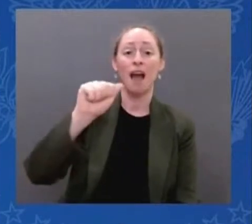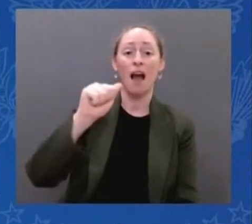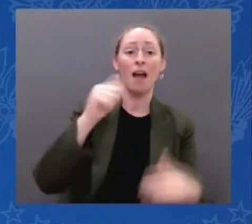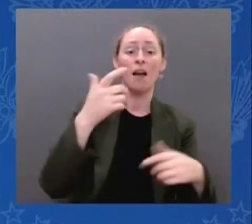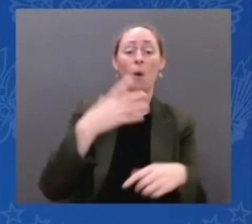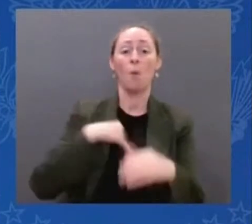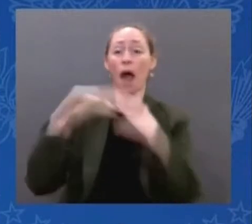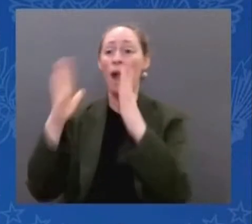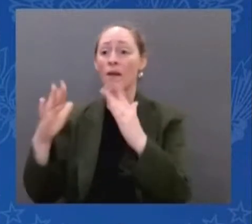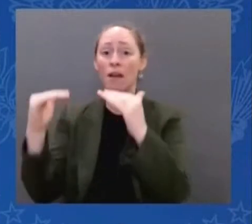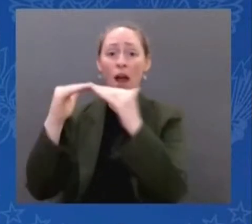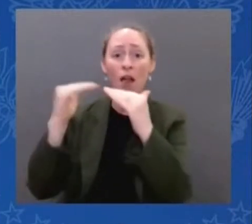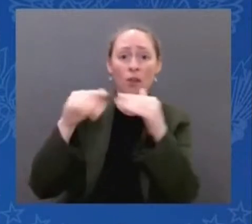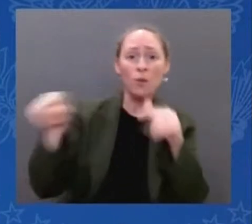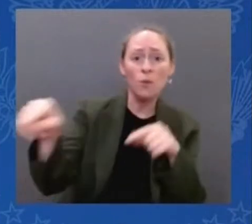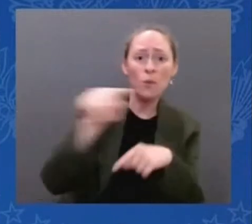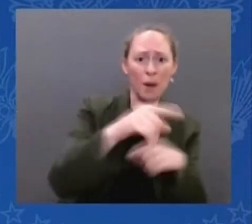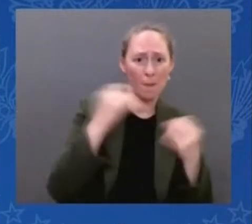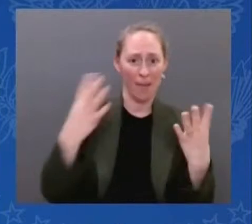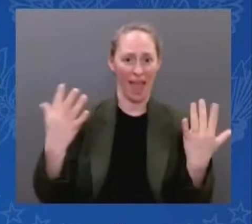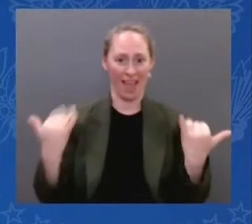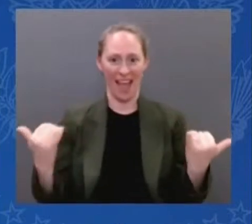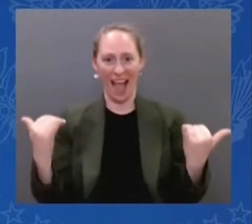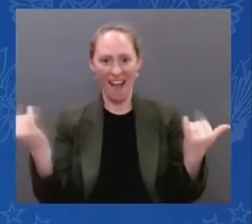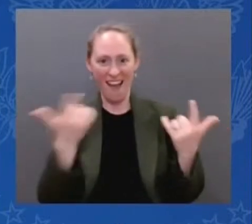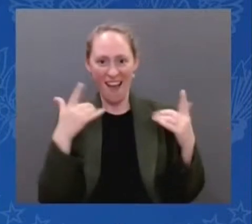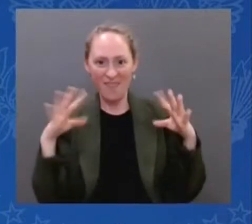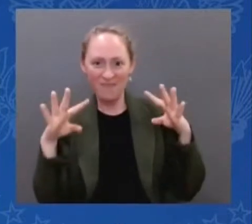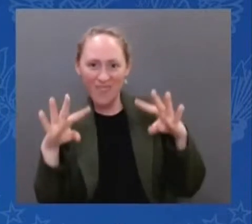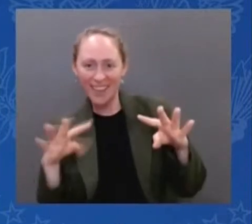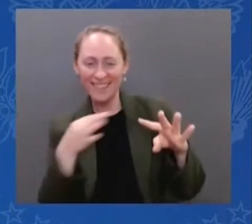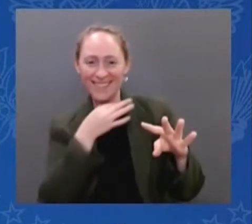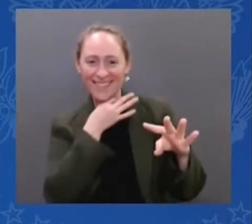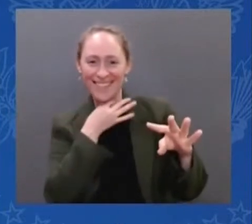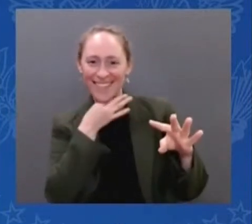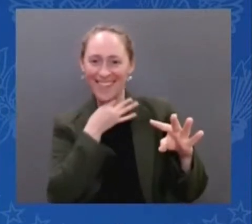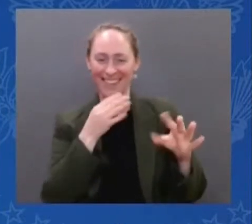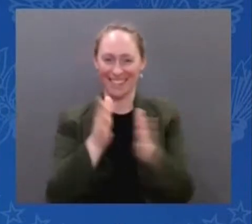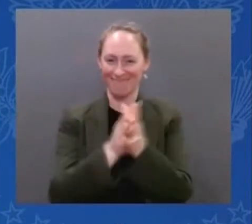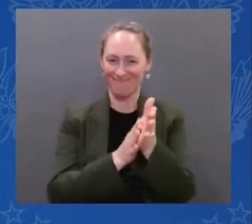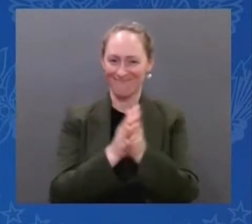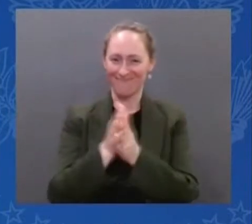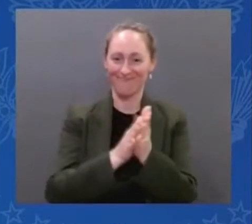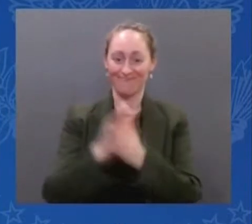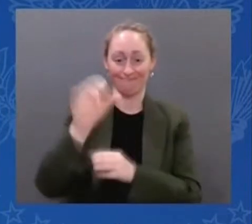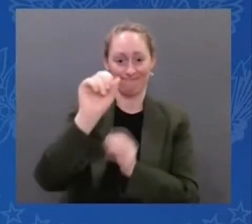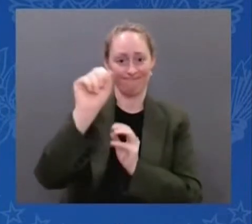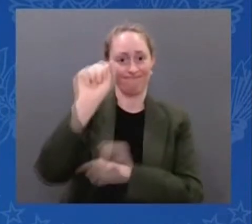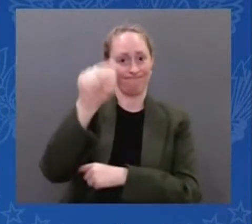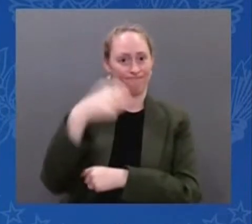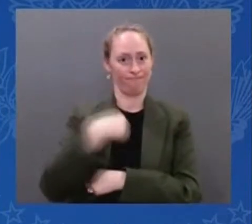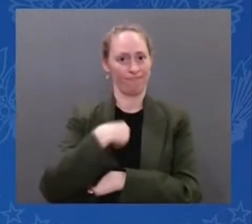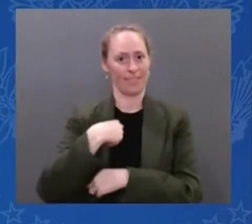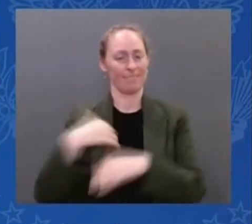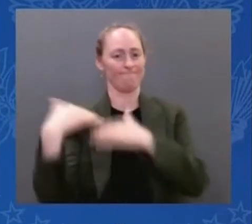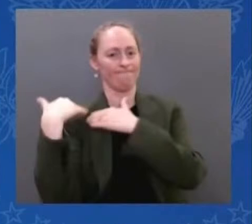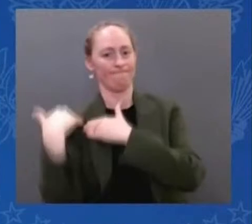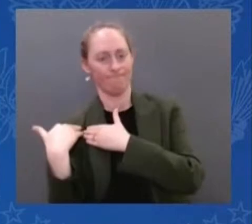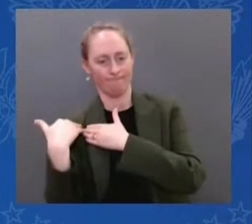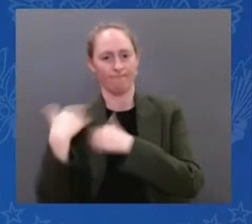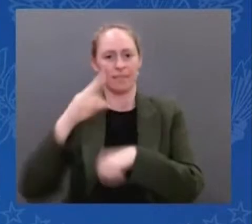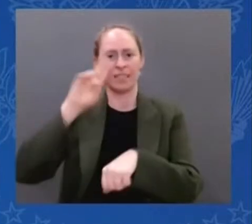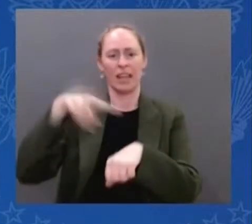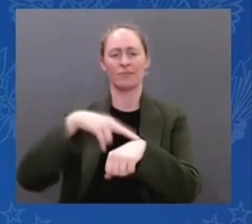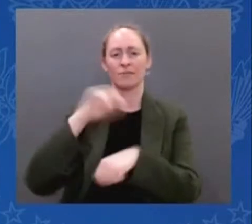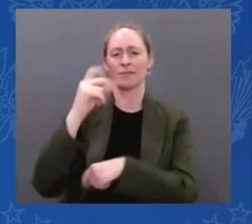chair of the National Space Council, I know that today represents an exciting new chapter in the exploration of our universe.